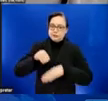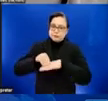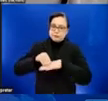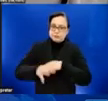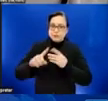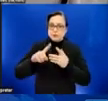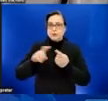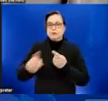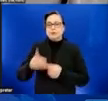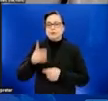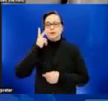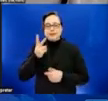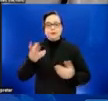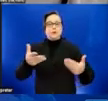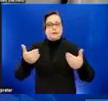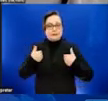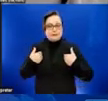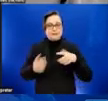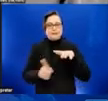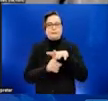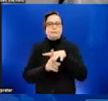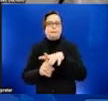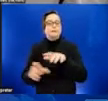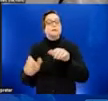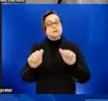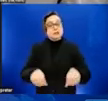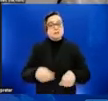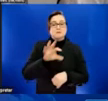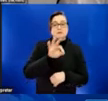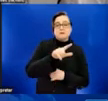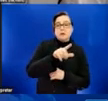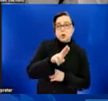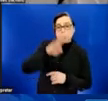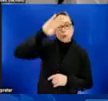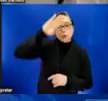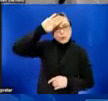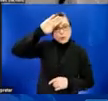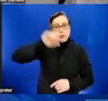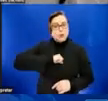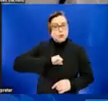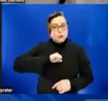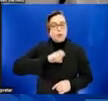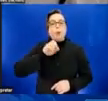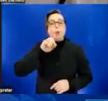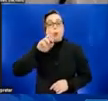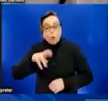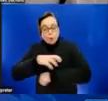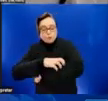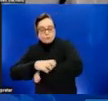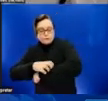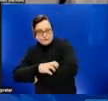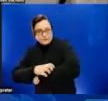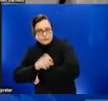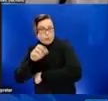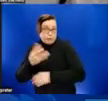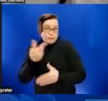symptoms. So symptoms could be the flu-like symptoms or rash. So we are recommending that people